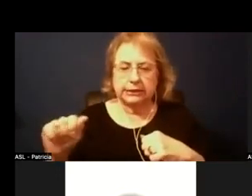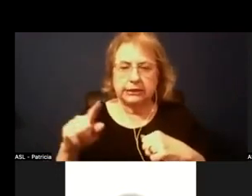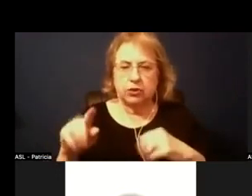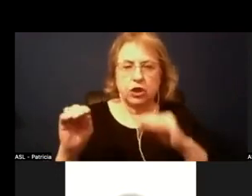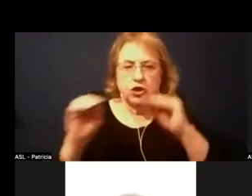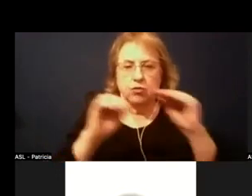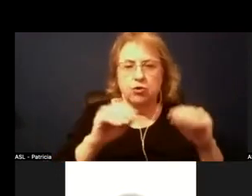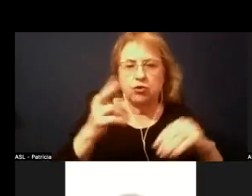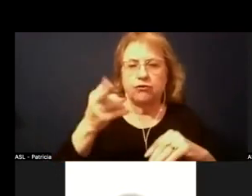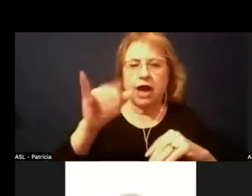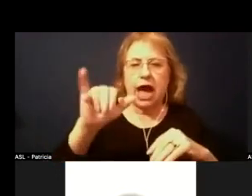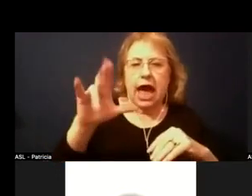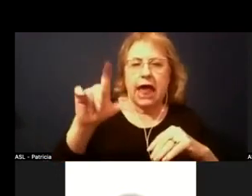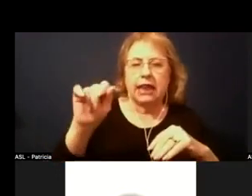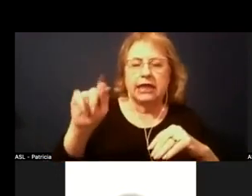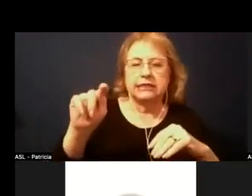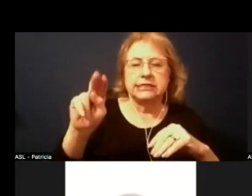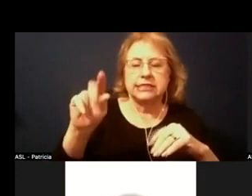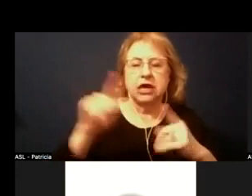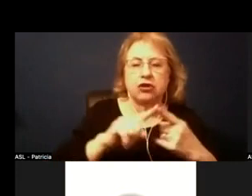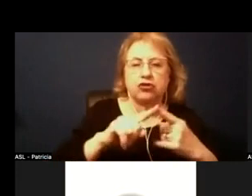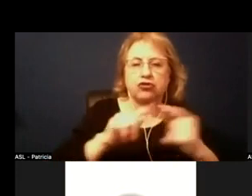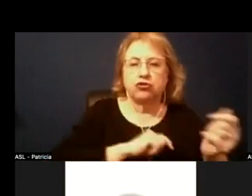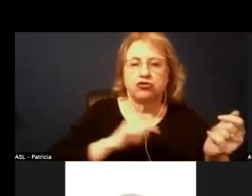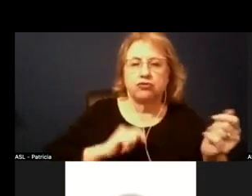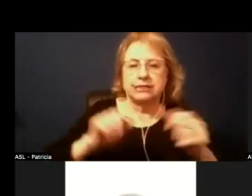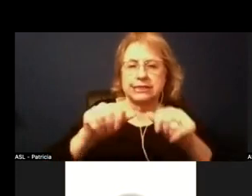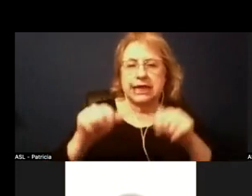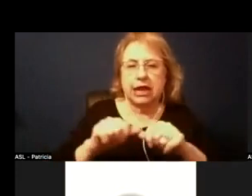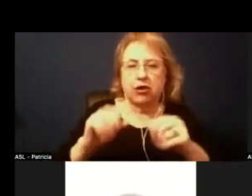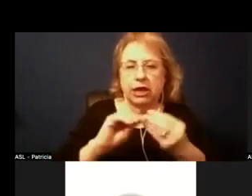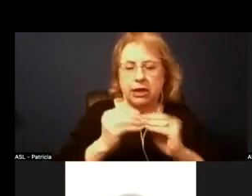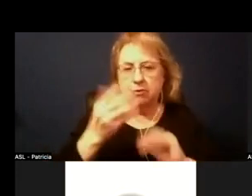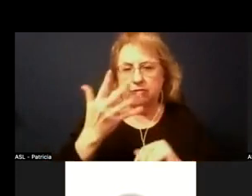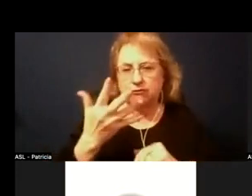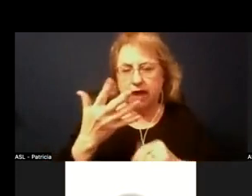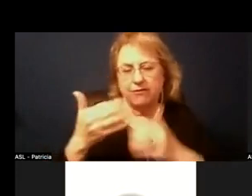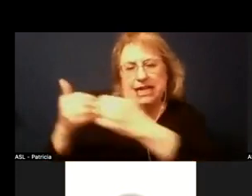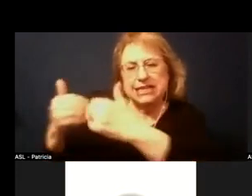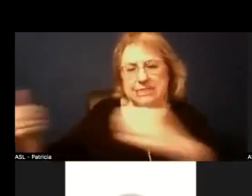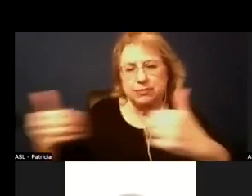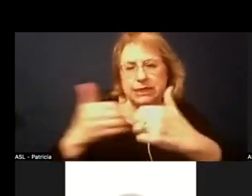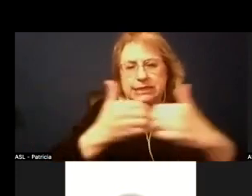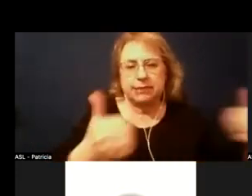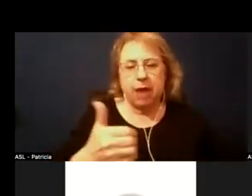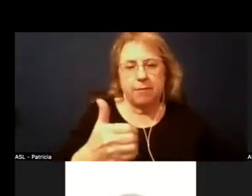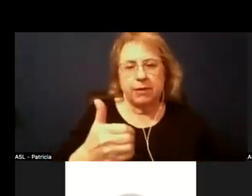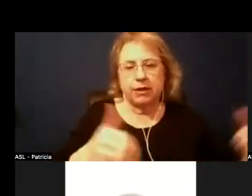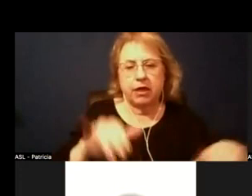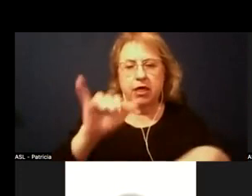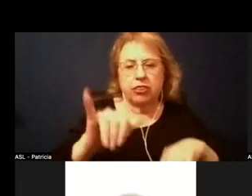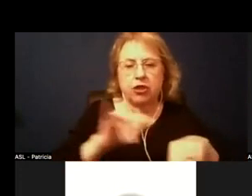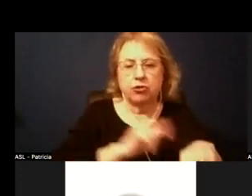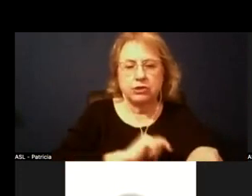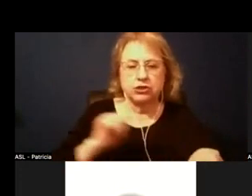highlands over into trustee area five that kind of splits those complexes up a little bit so though that those two trustees